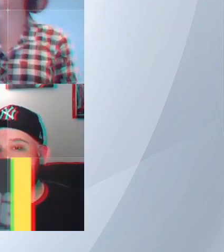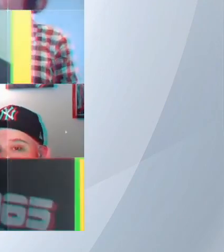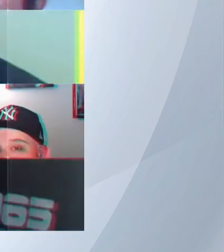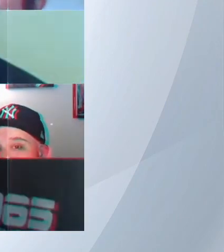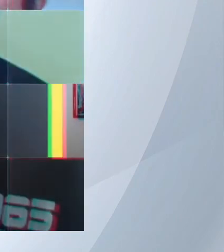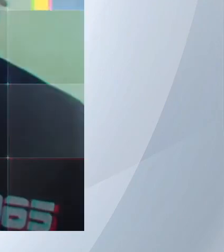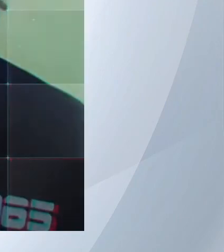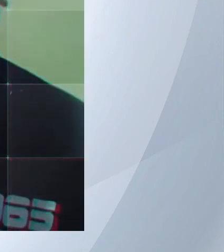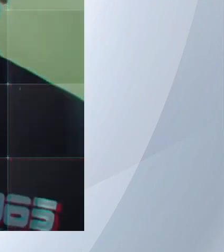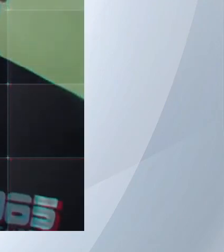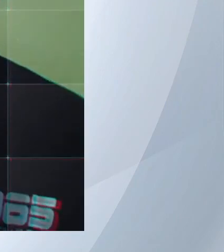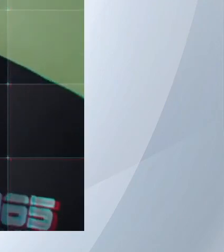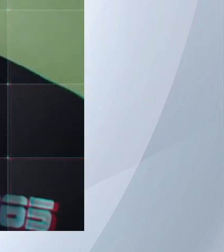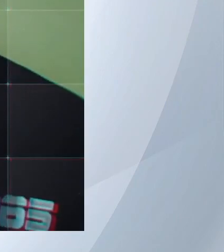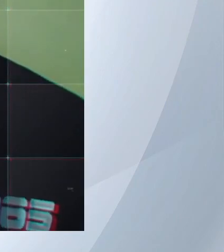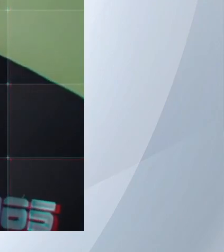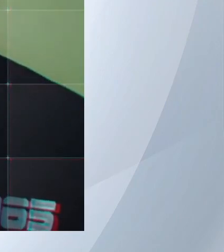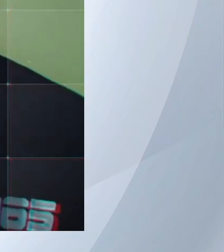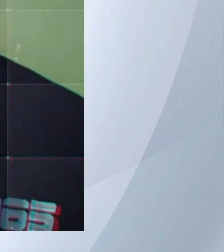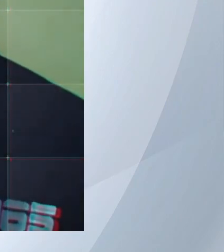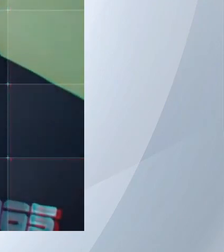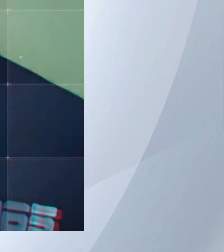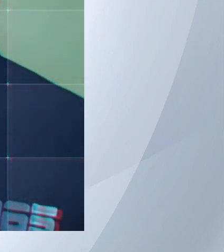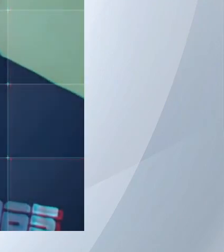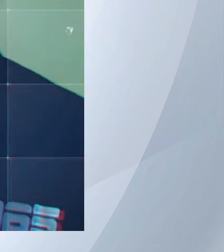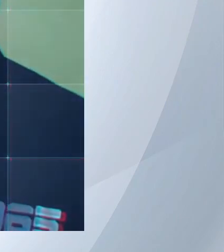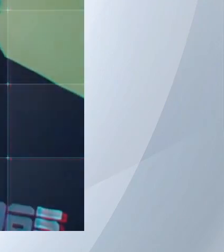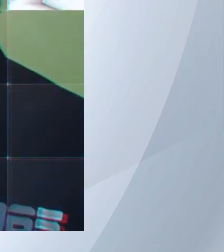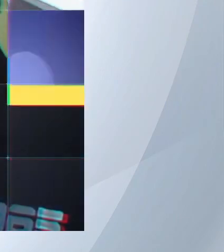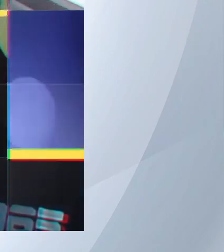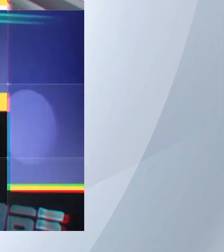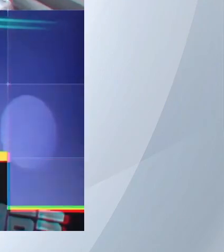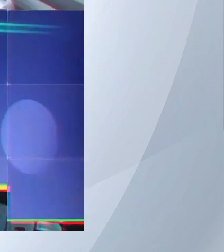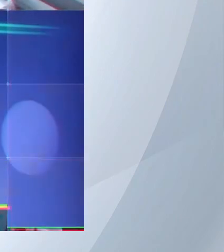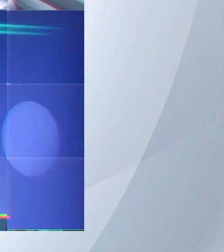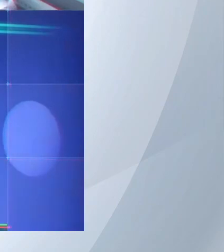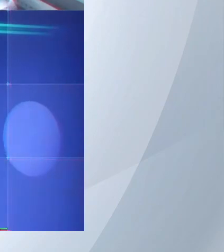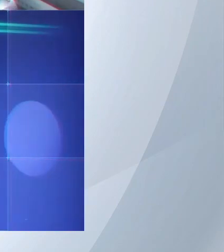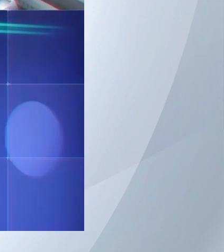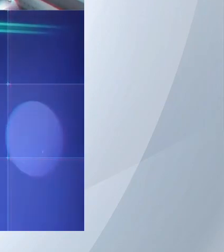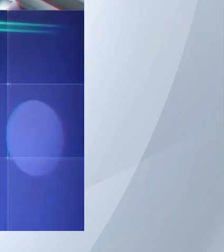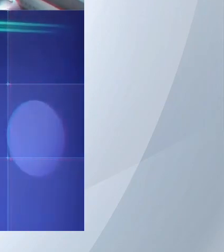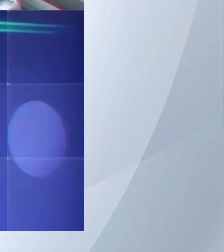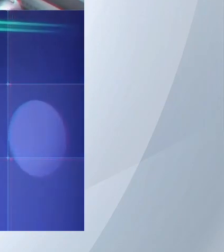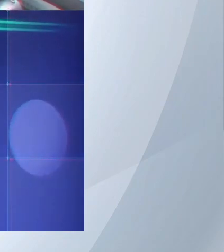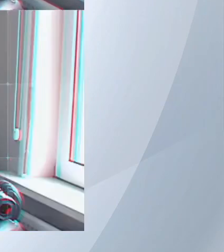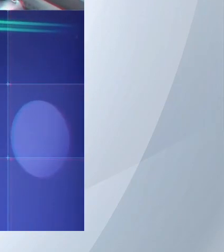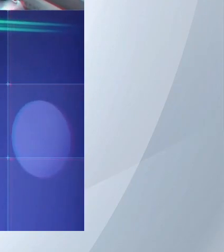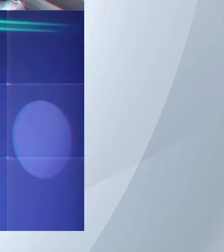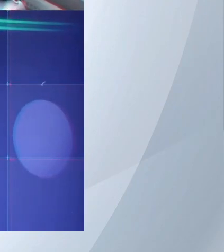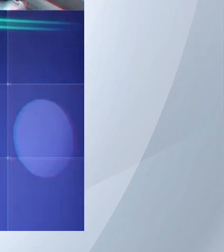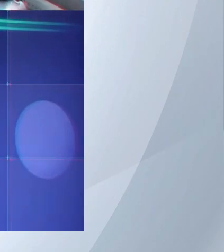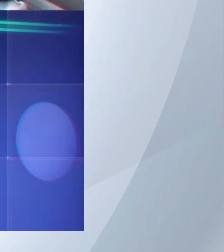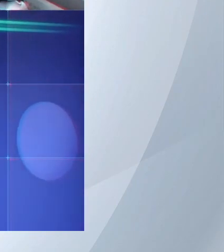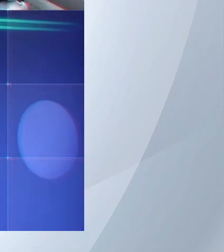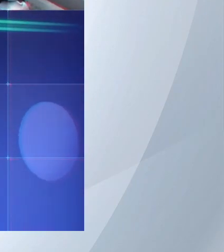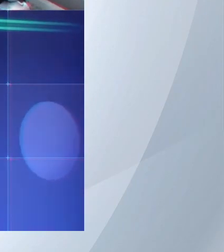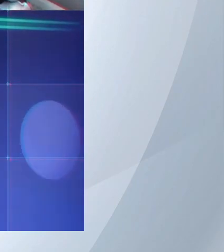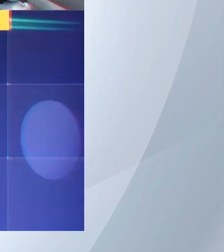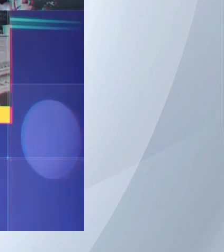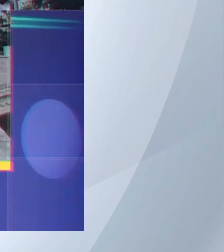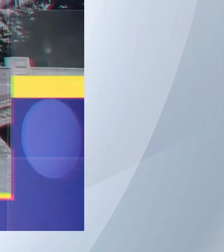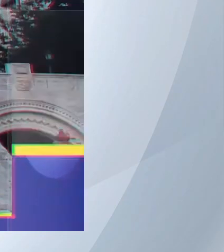Hi. I'm Stefano Tempesta from Australia. Hello. I'm from the Netherlands. Hi. I'm from the Netherlands.